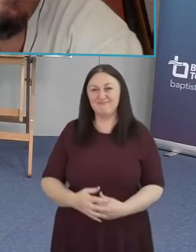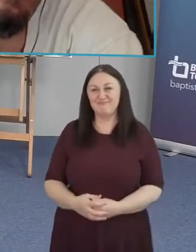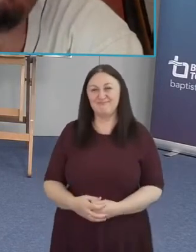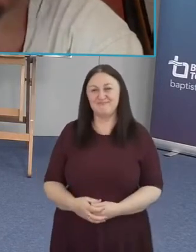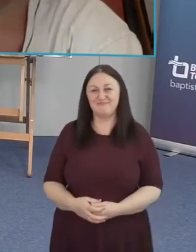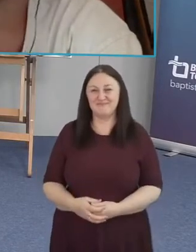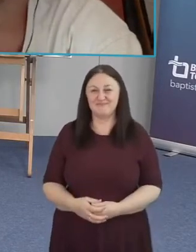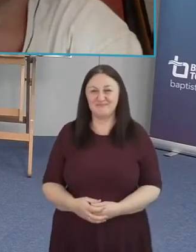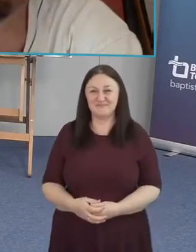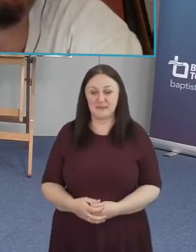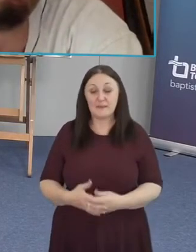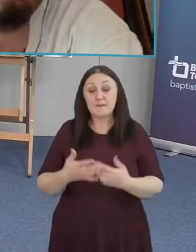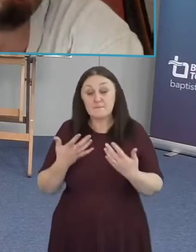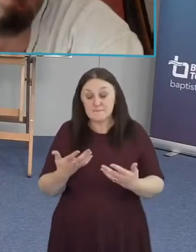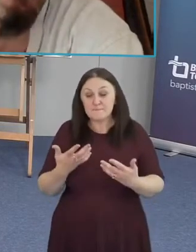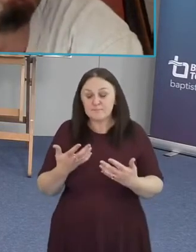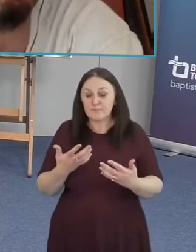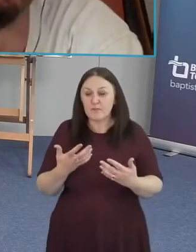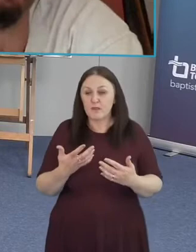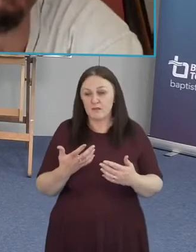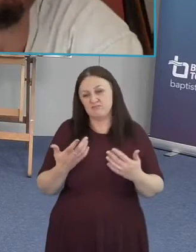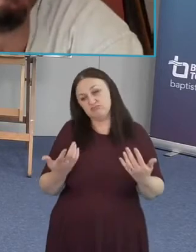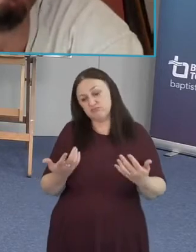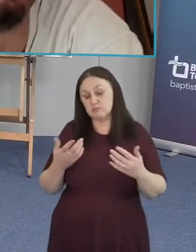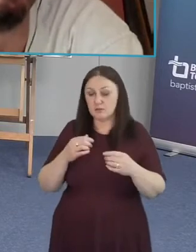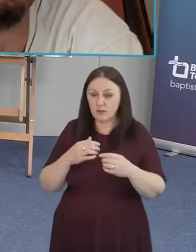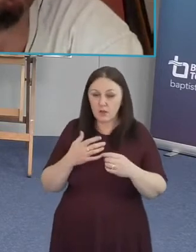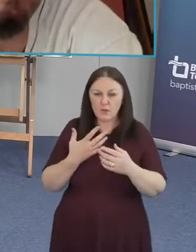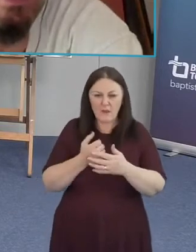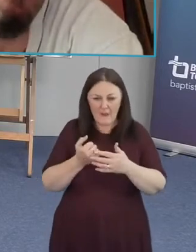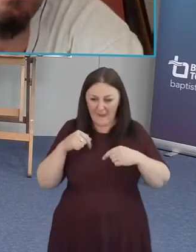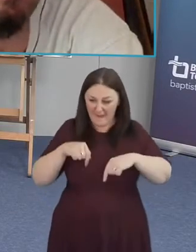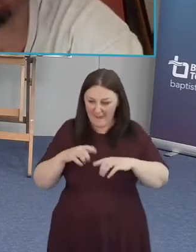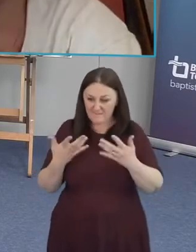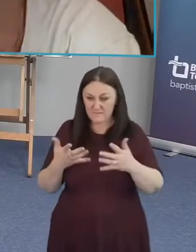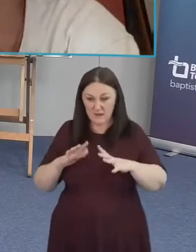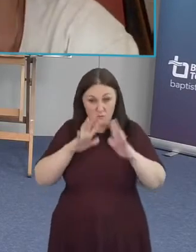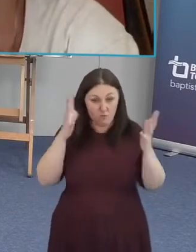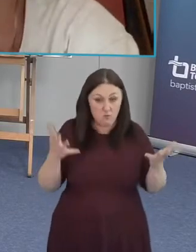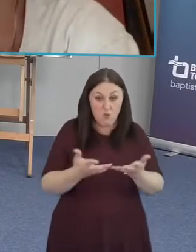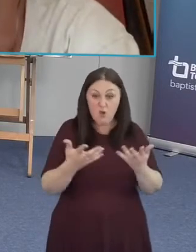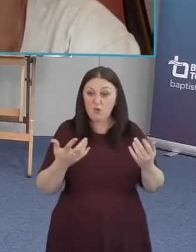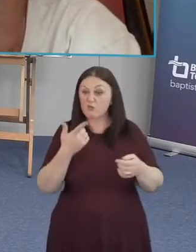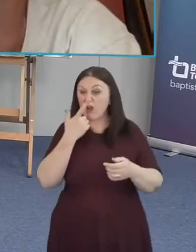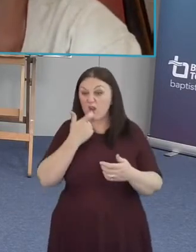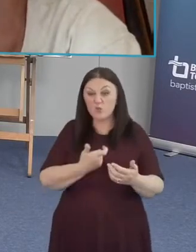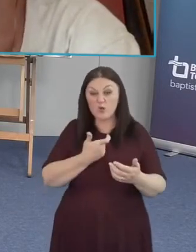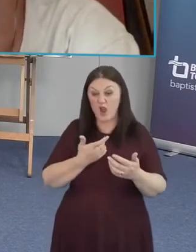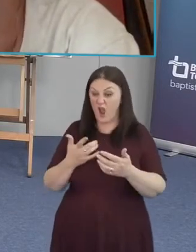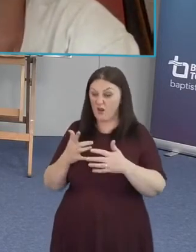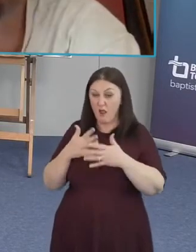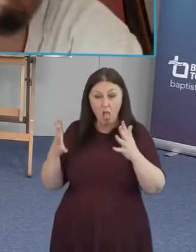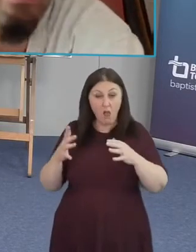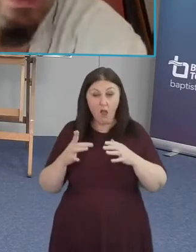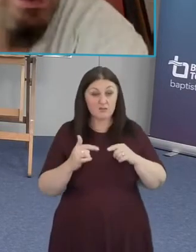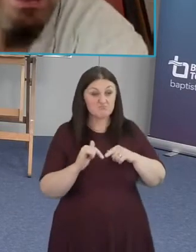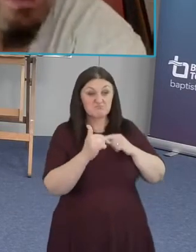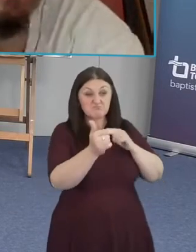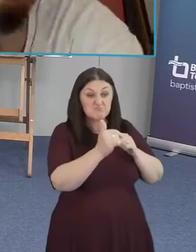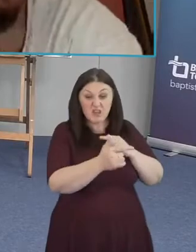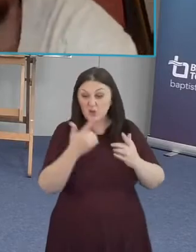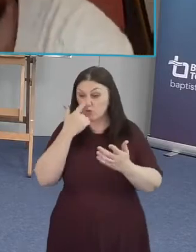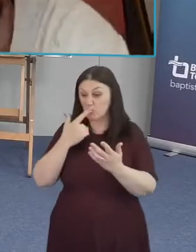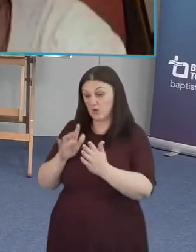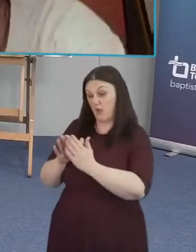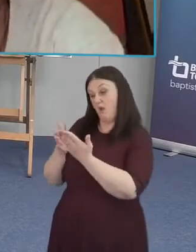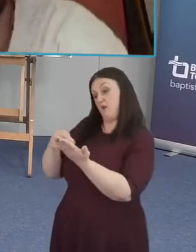yeah and i think in a world with so much virtual stuff you know where you can sign petitions you can um be on